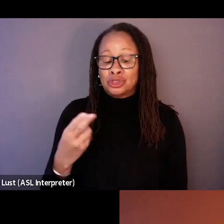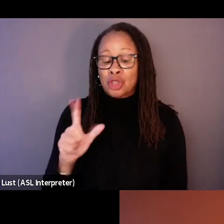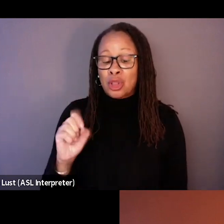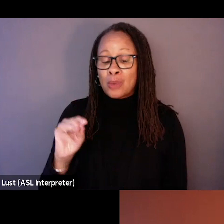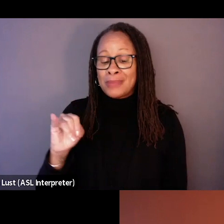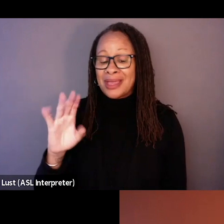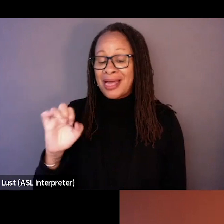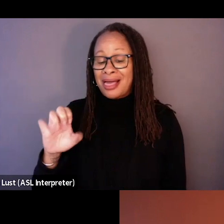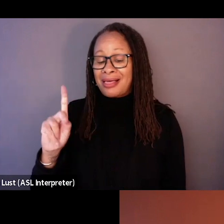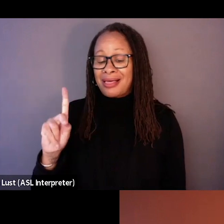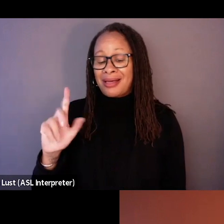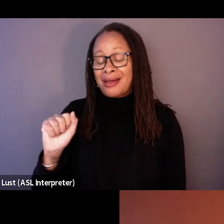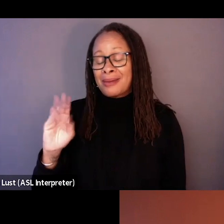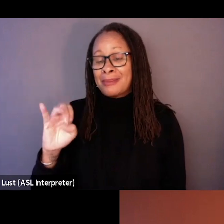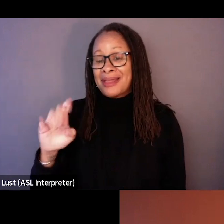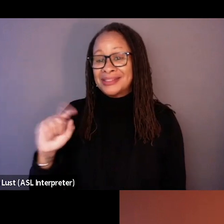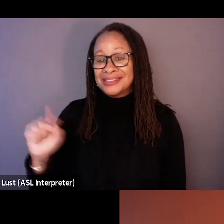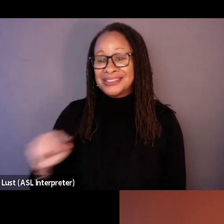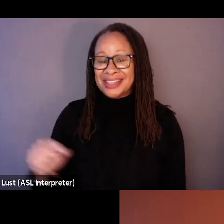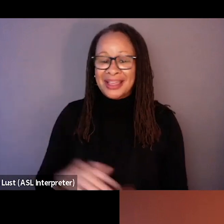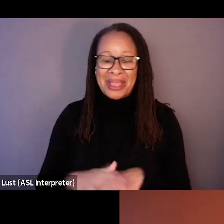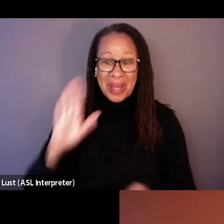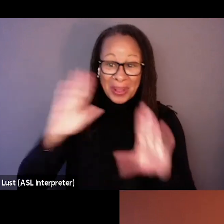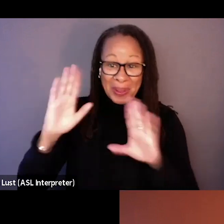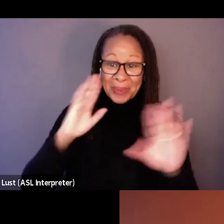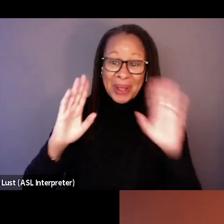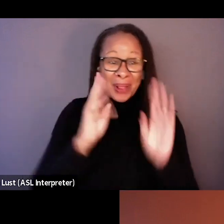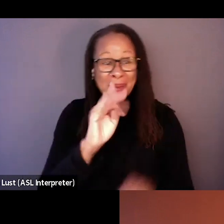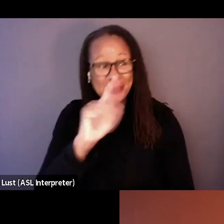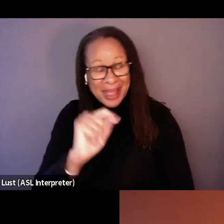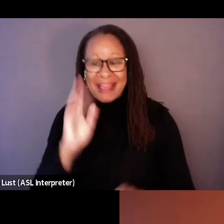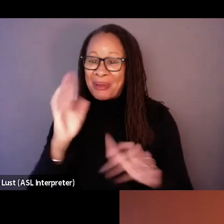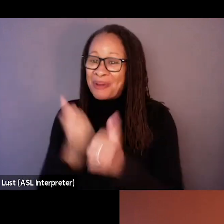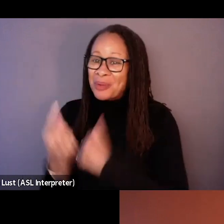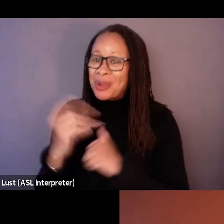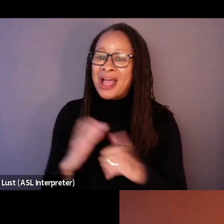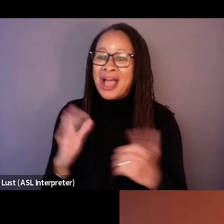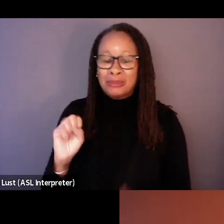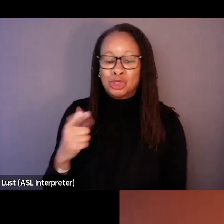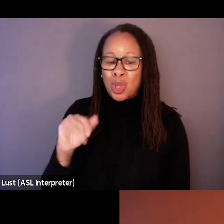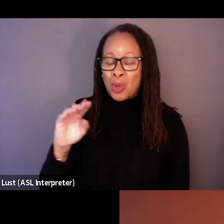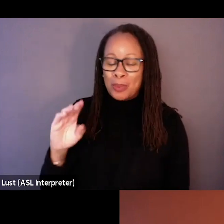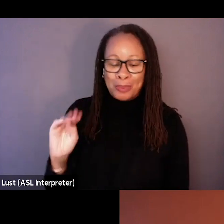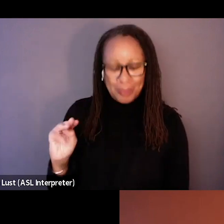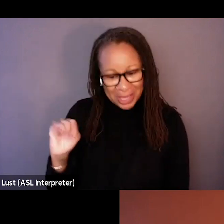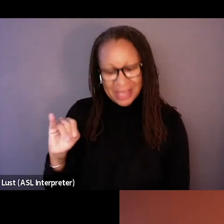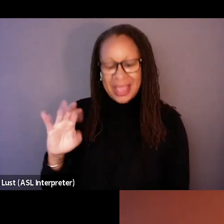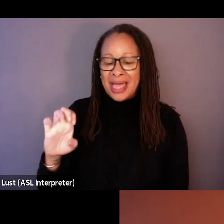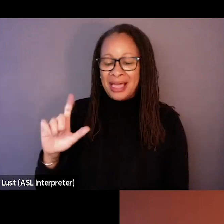us. Hi, Matt. Hi. Hi, everyone. I'm Shlomi Elkabetz, the director of the film. I'm wearing a white shirt.